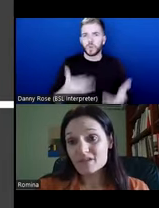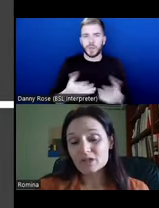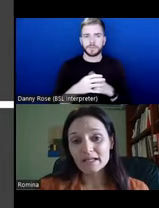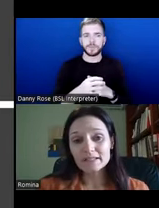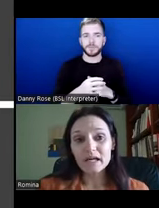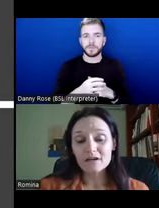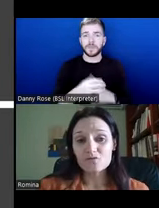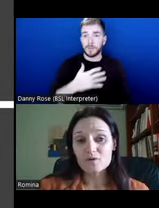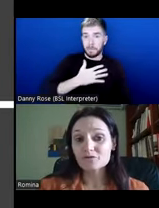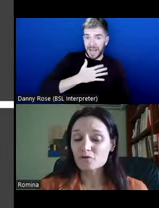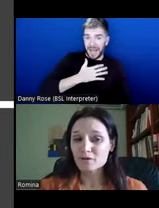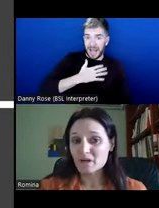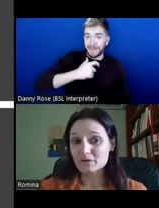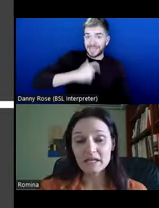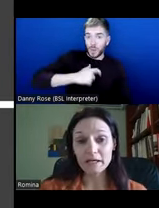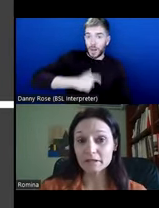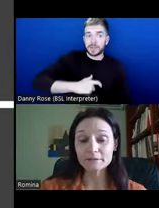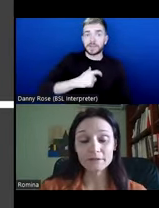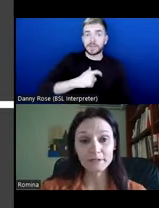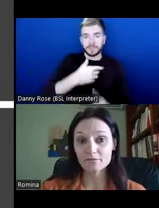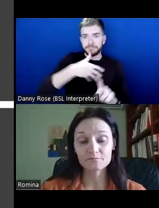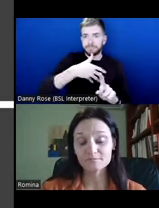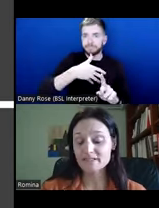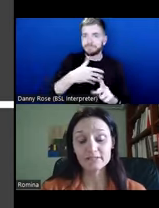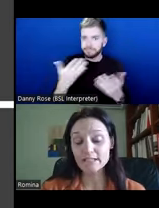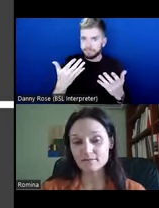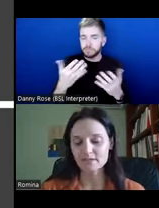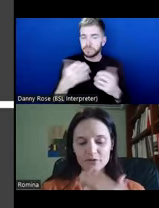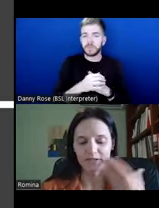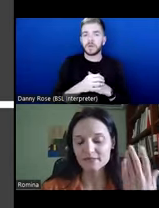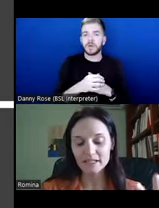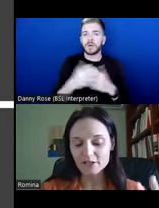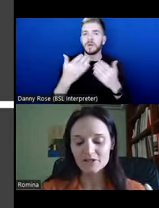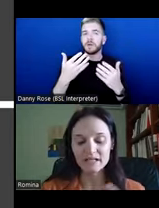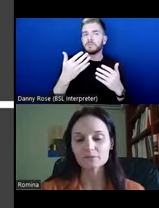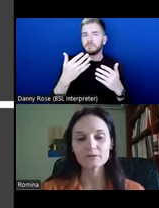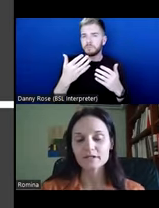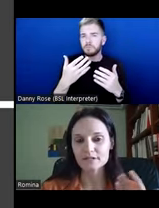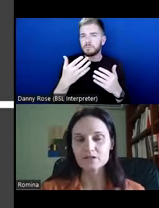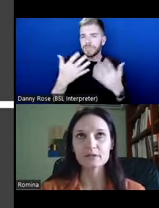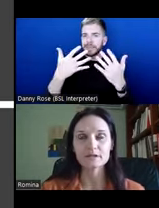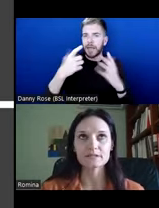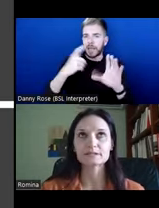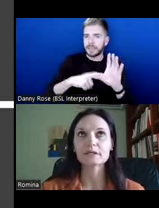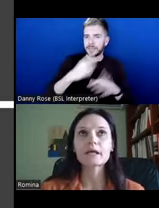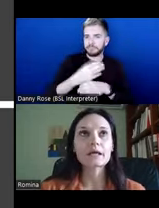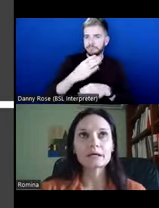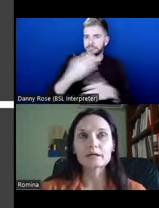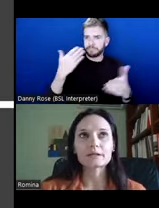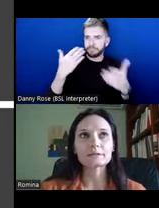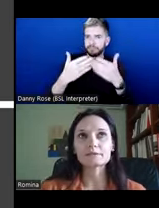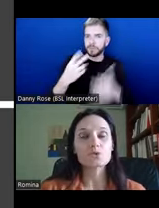of my positionality, I have worked for about 17, sorry, 10 years now, since 2012,